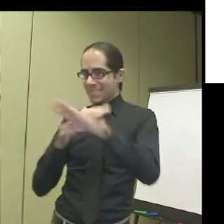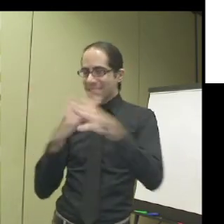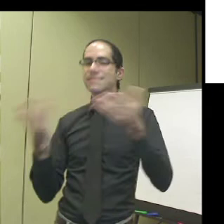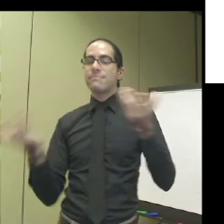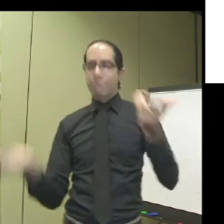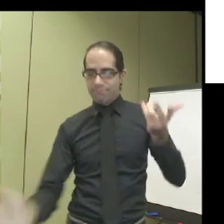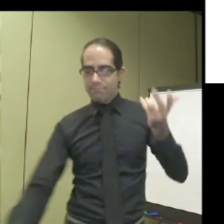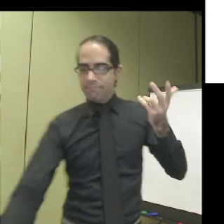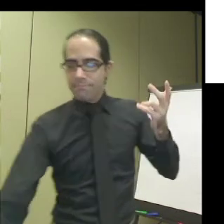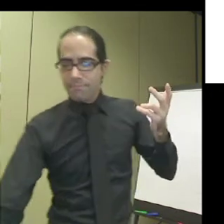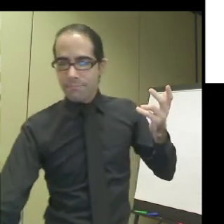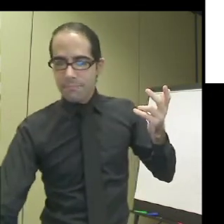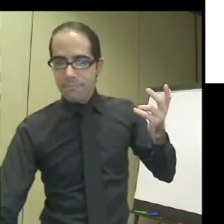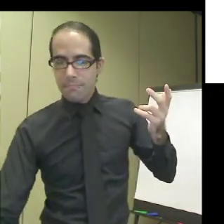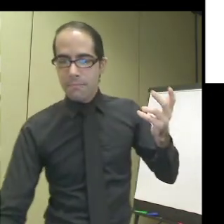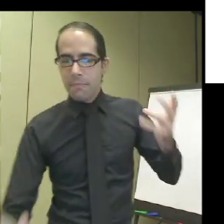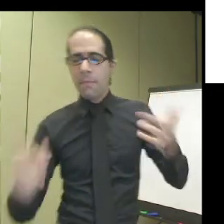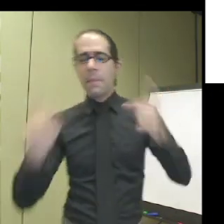accessibility.